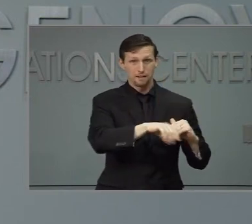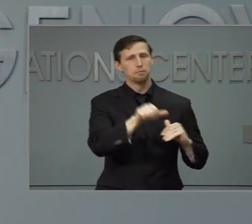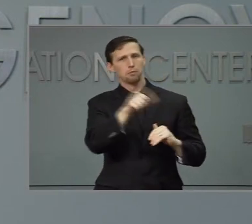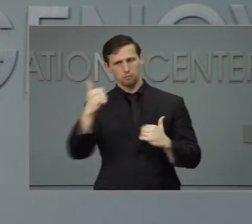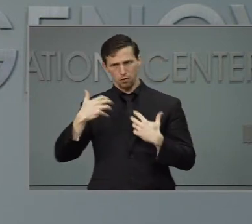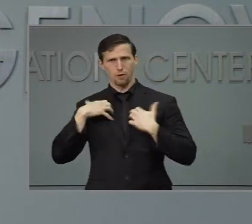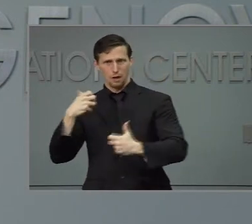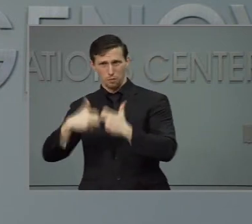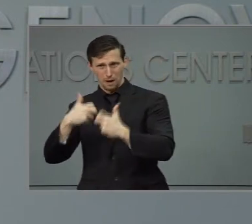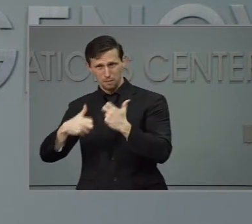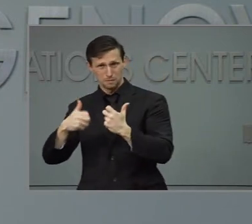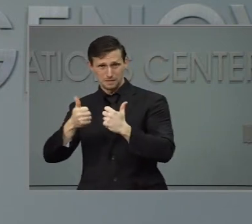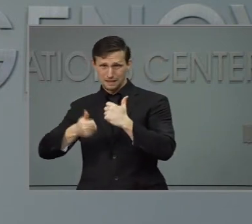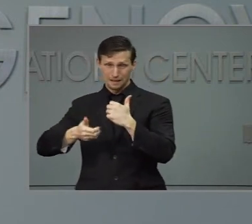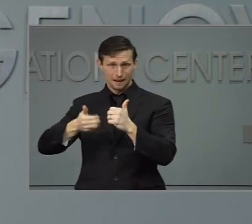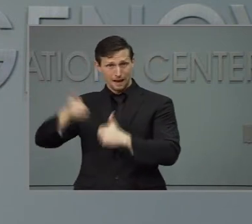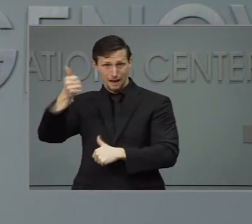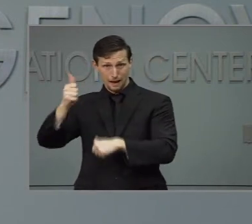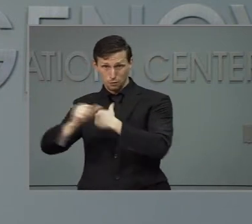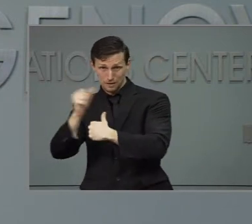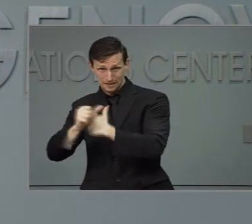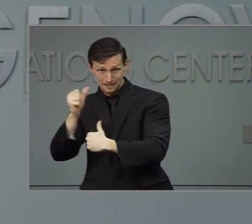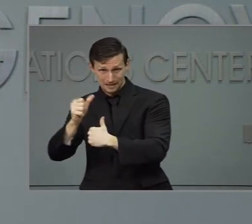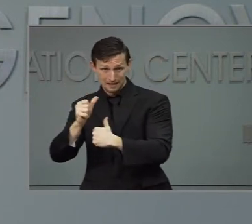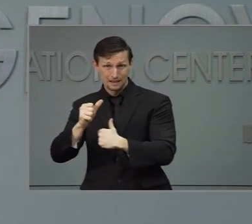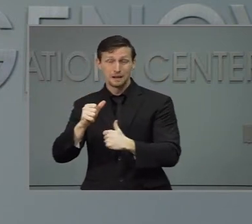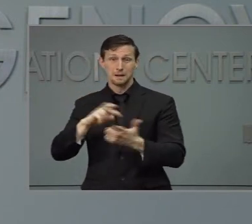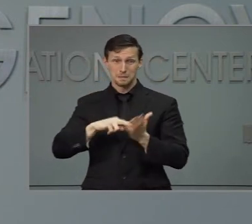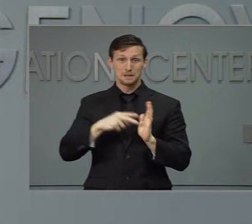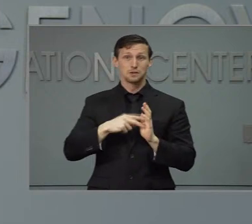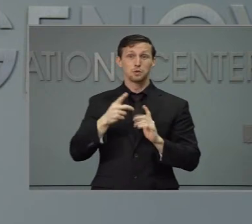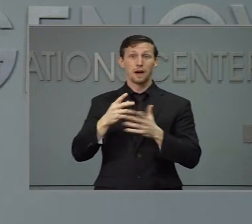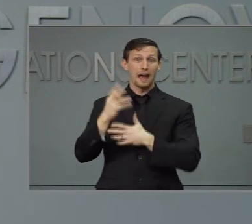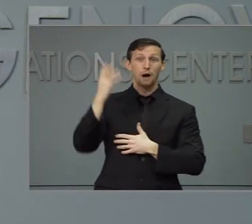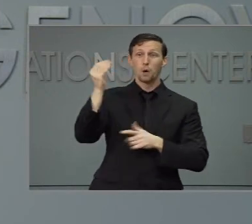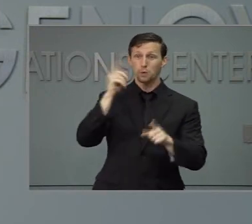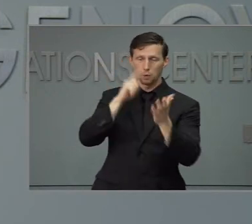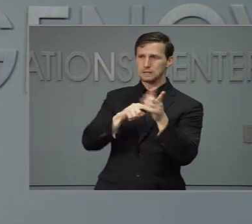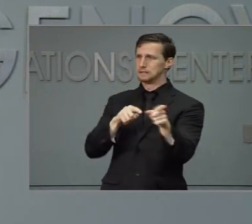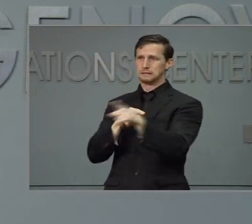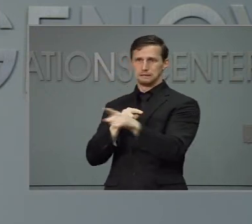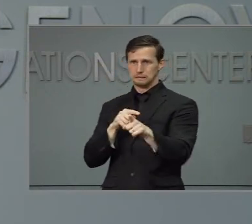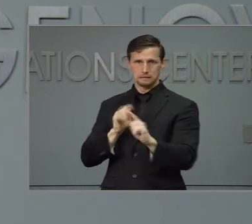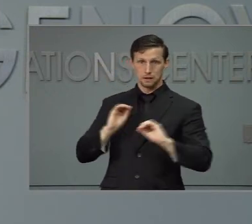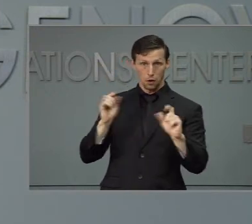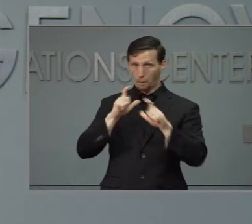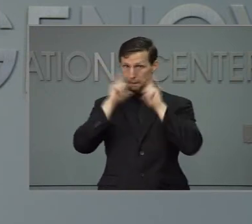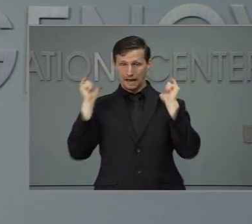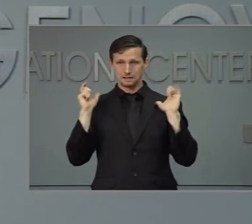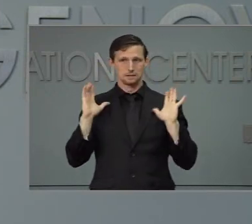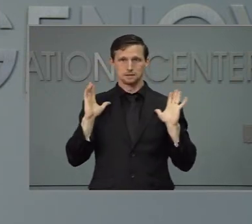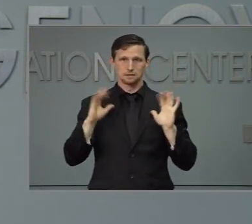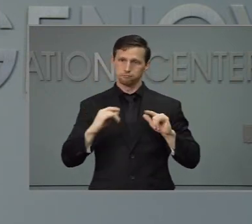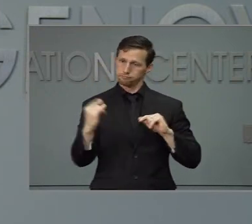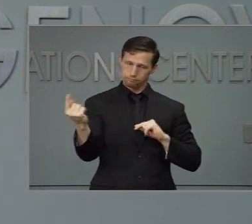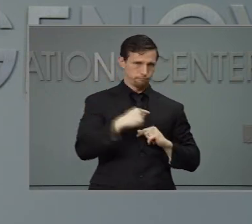public spaces where anyone is unmasked and you should have your groceries and medications delivered.